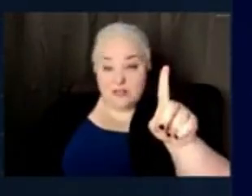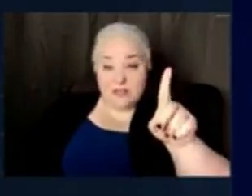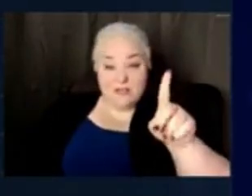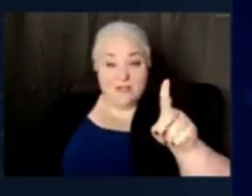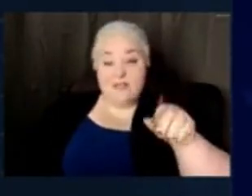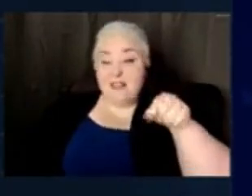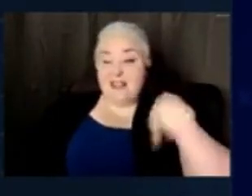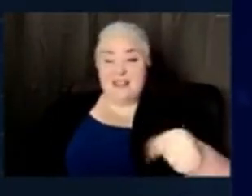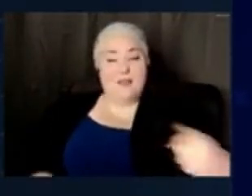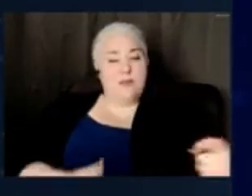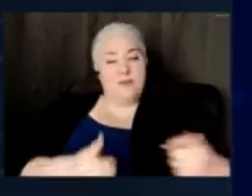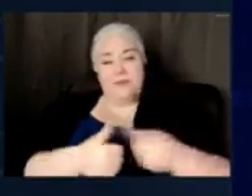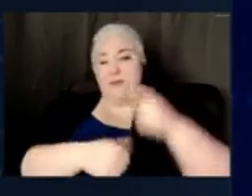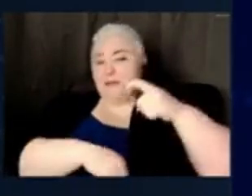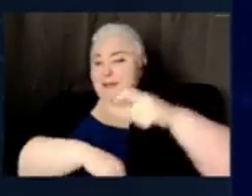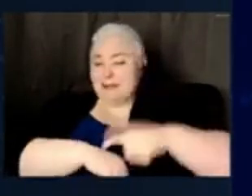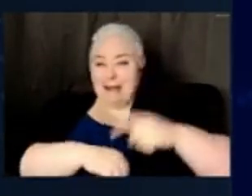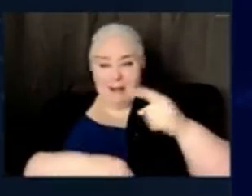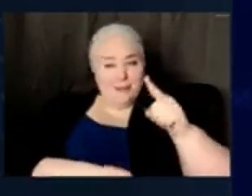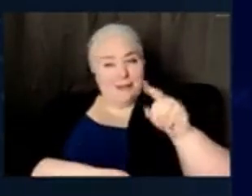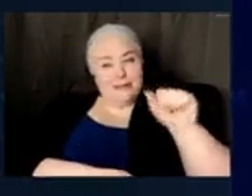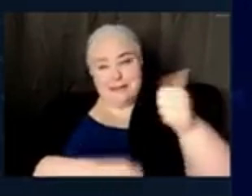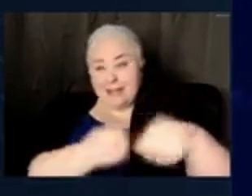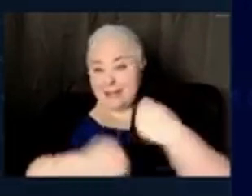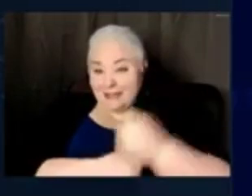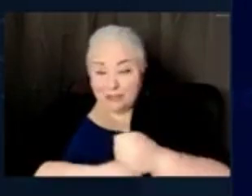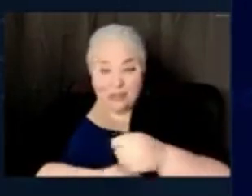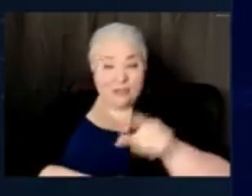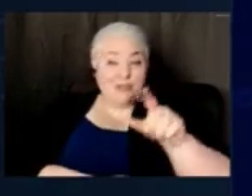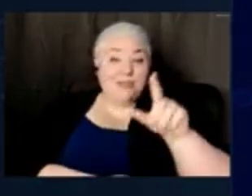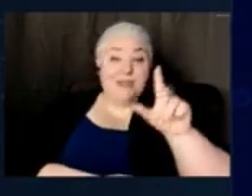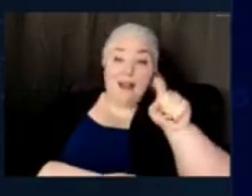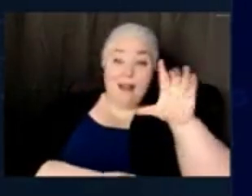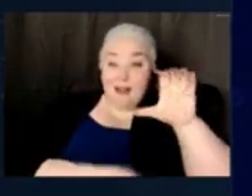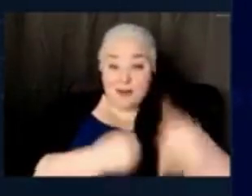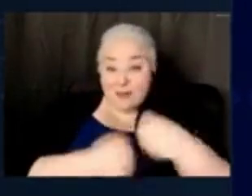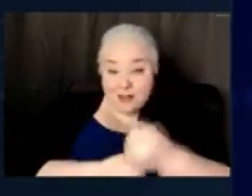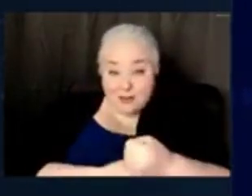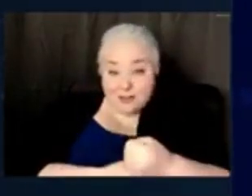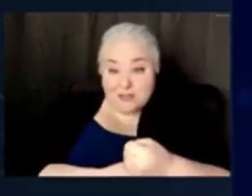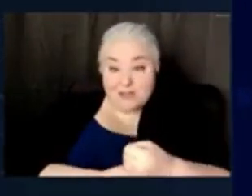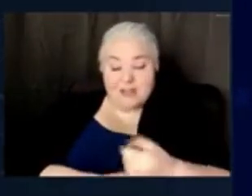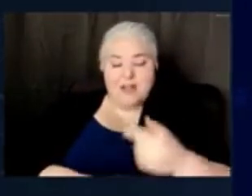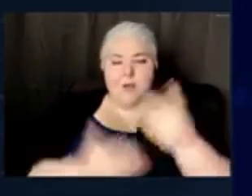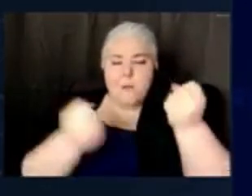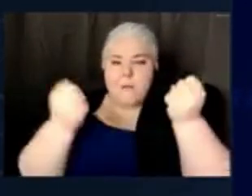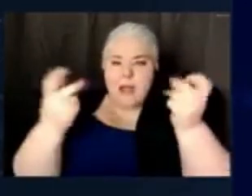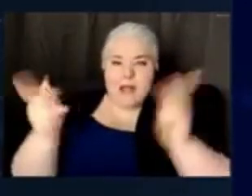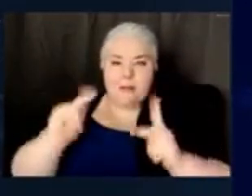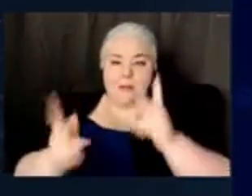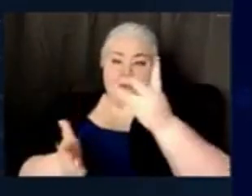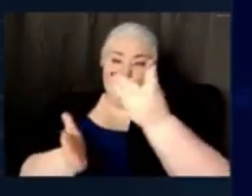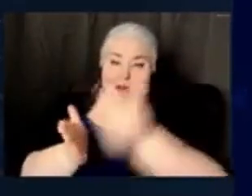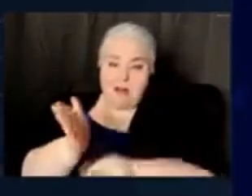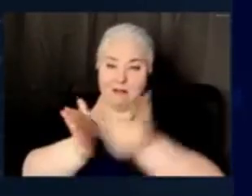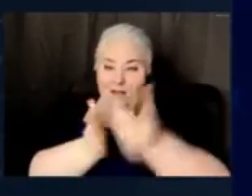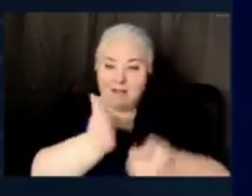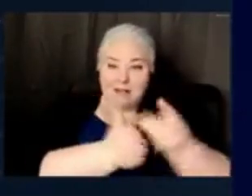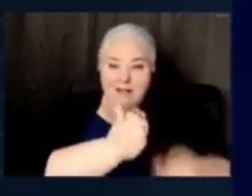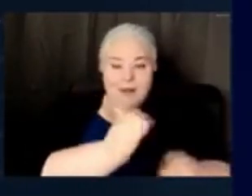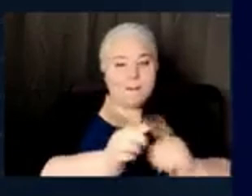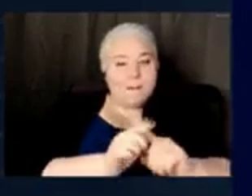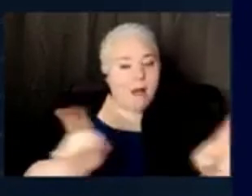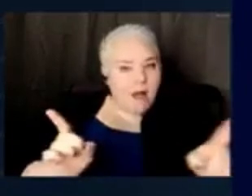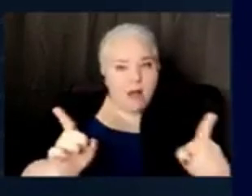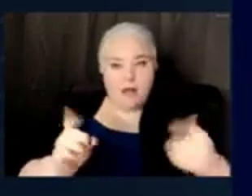and we pray for their families, the souls we lost, but oh my gosh, we had heroic people. It was dangerous.